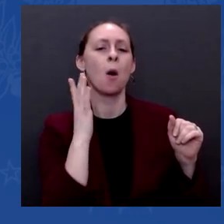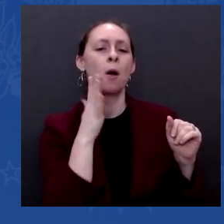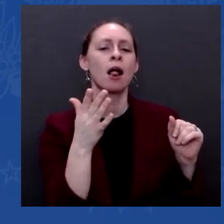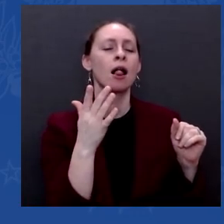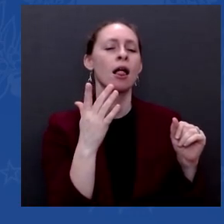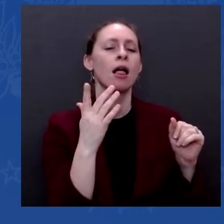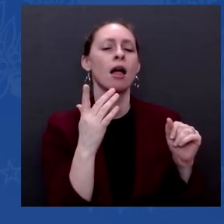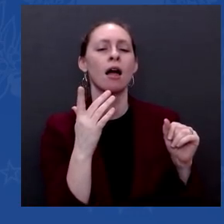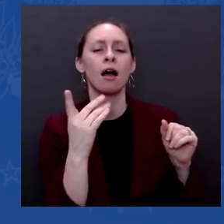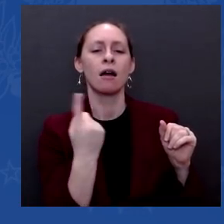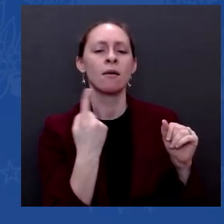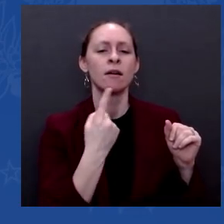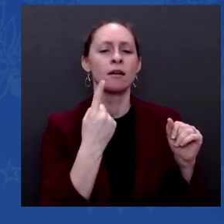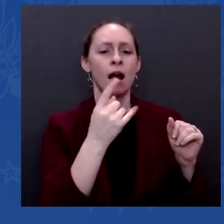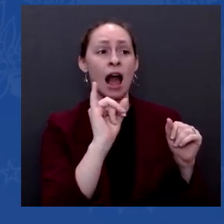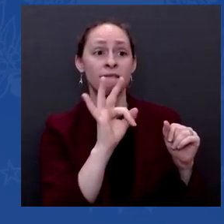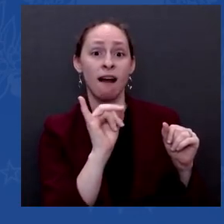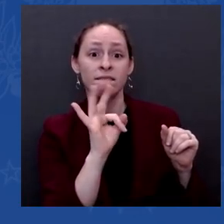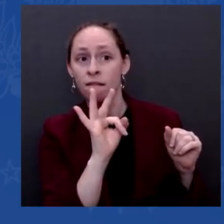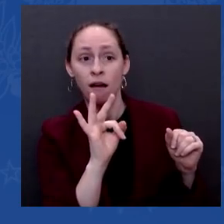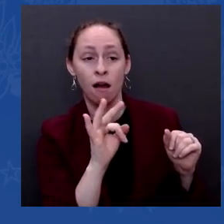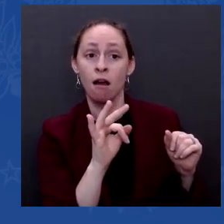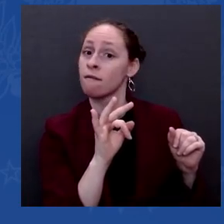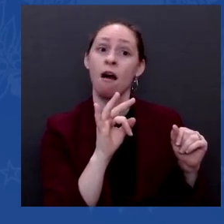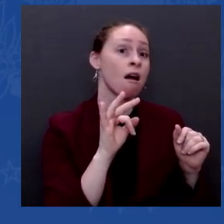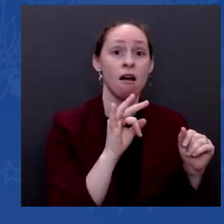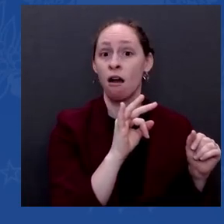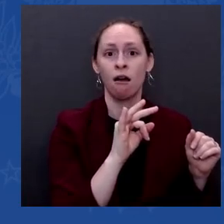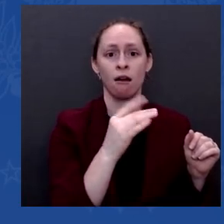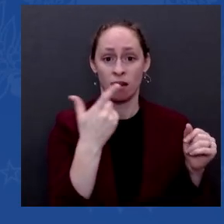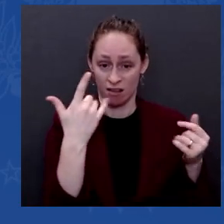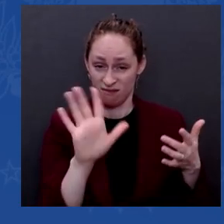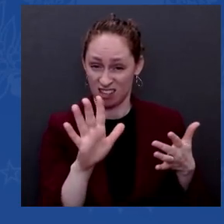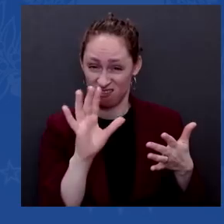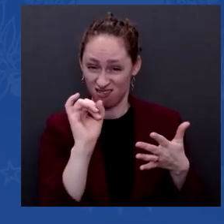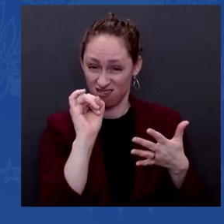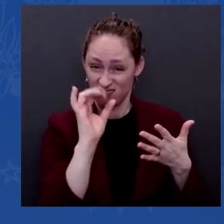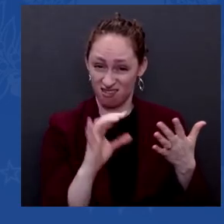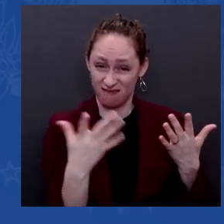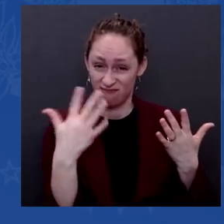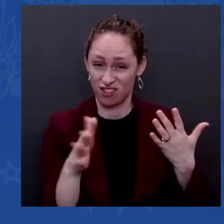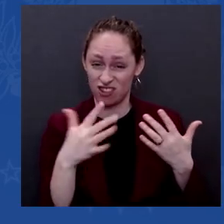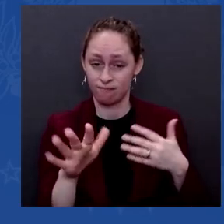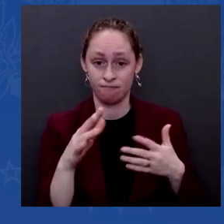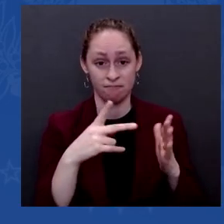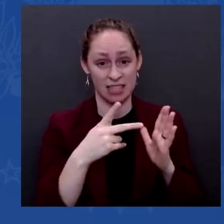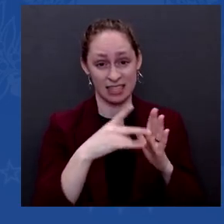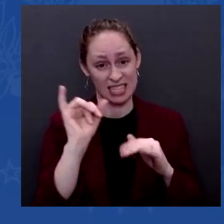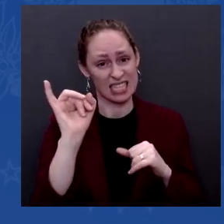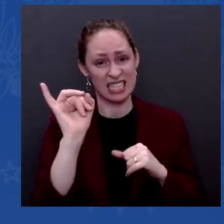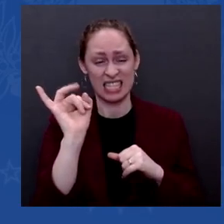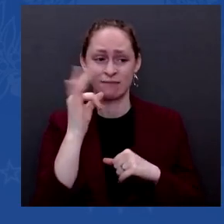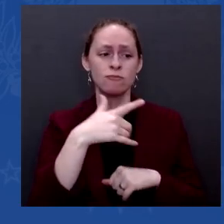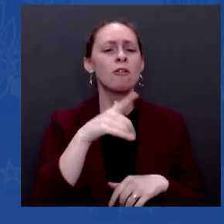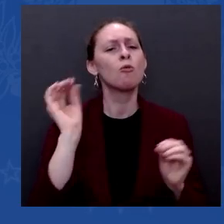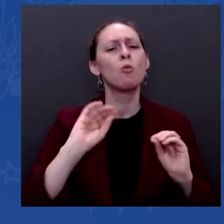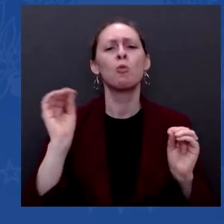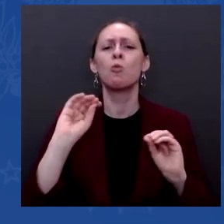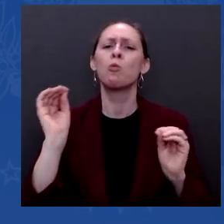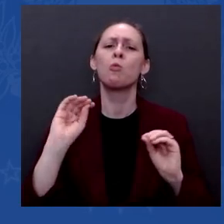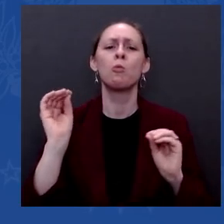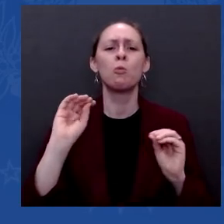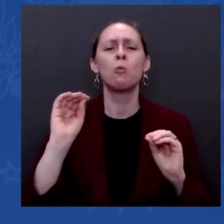Ukrainian territory would not lead to the sanctions that you have threatened? Or are you effectively giving Putin permission to make a small